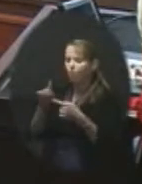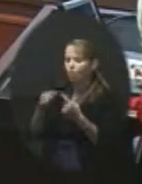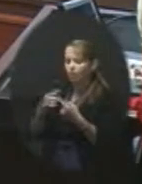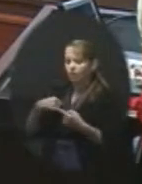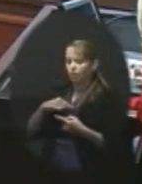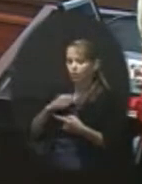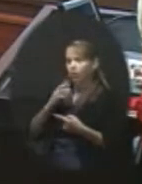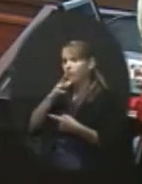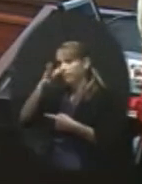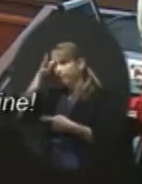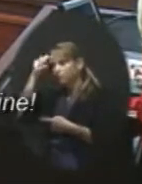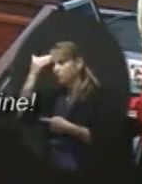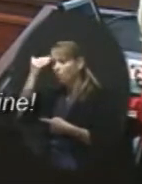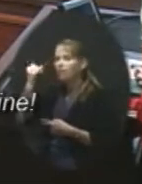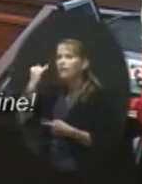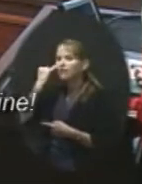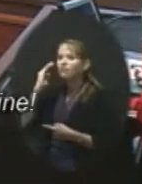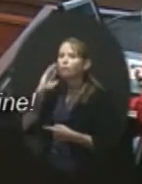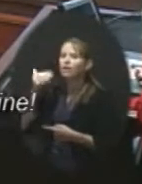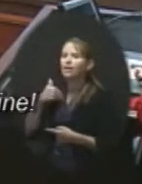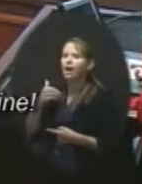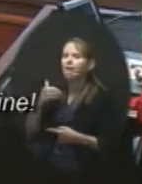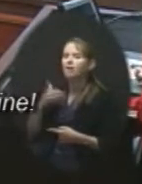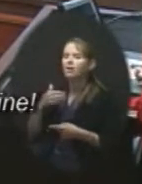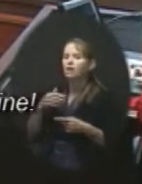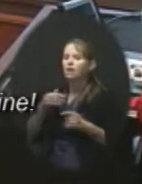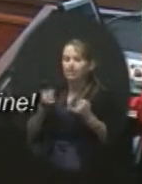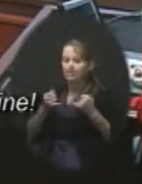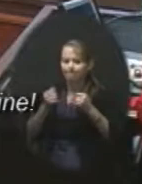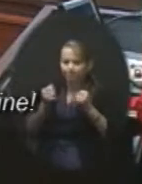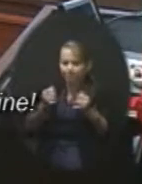if it would be a crosswalk, crossing guards?